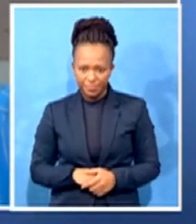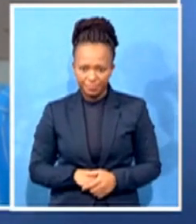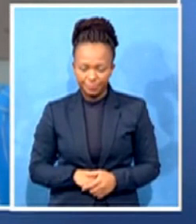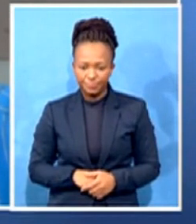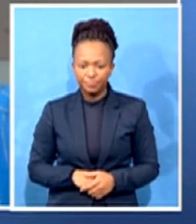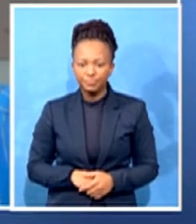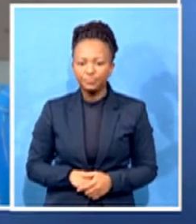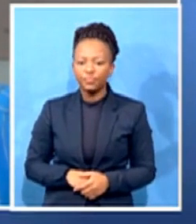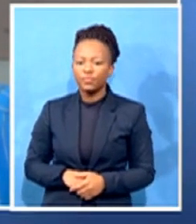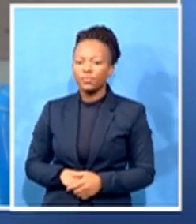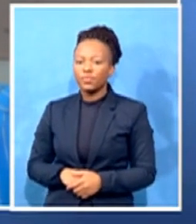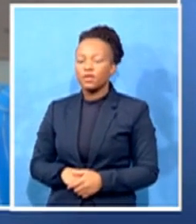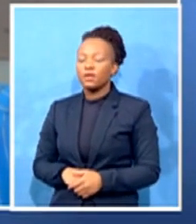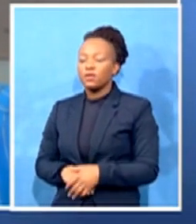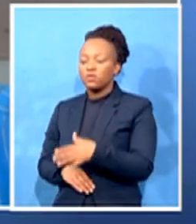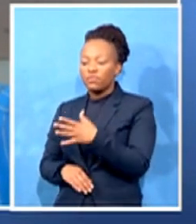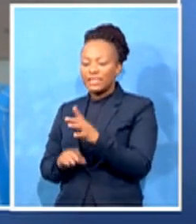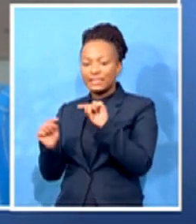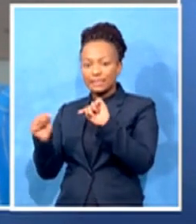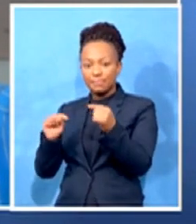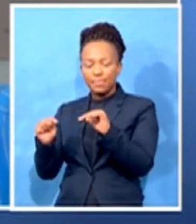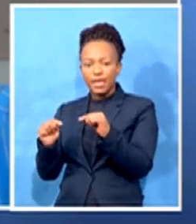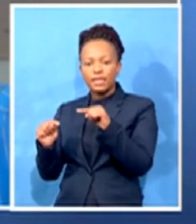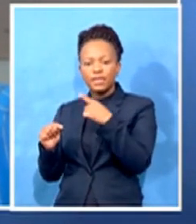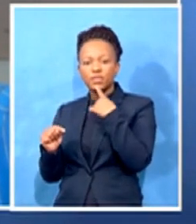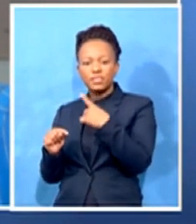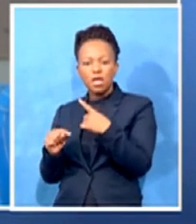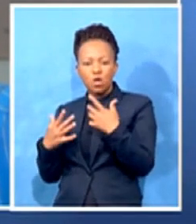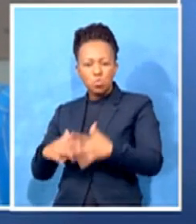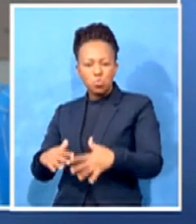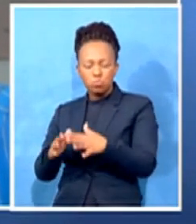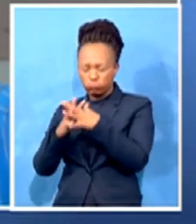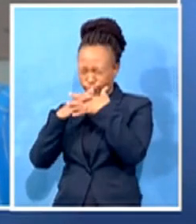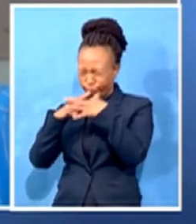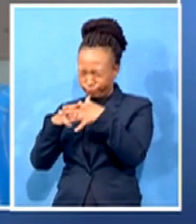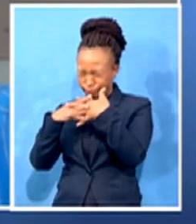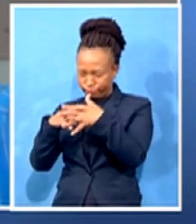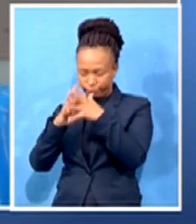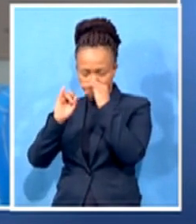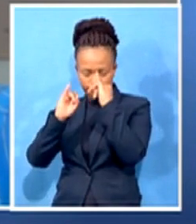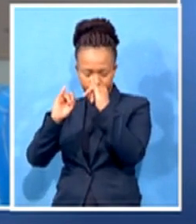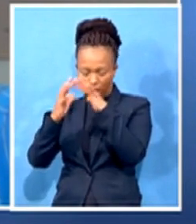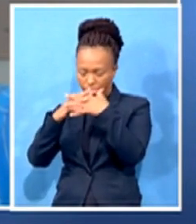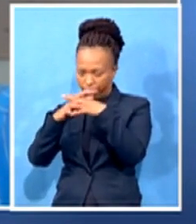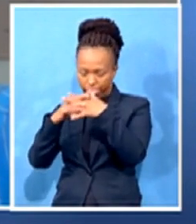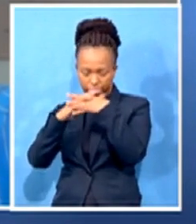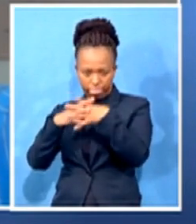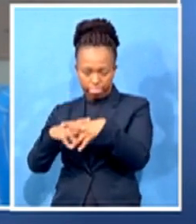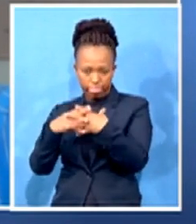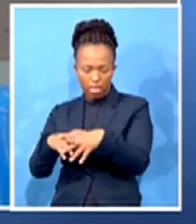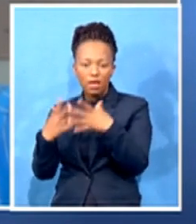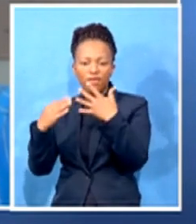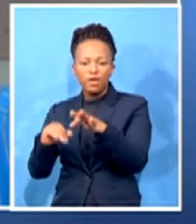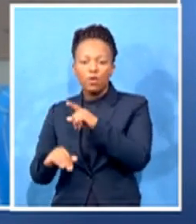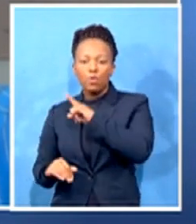as, quote unquote, a hot mess. Some even questioning whether there should be more between Donald Trump and Joe Biden.